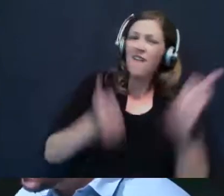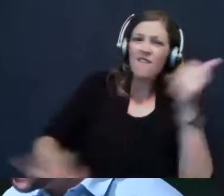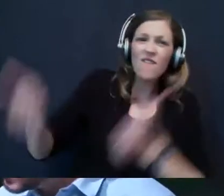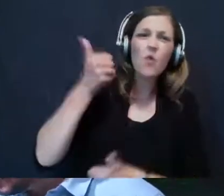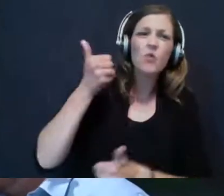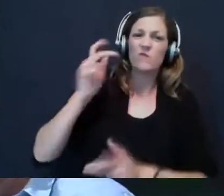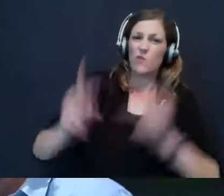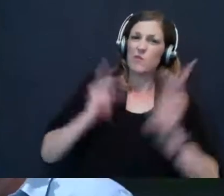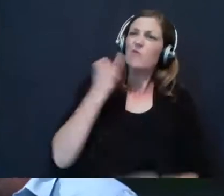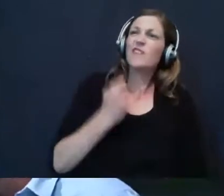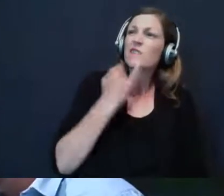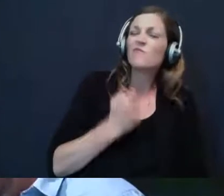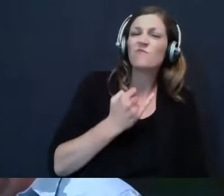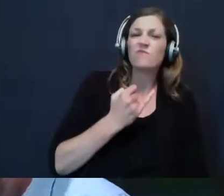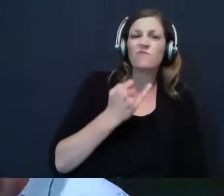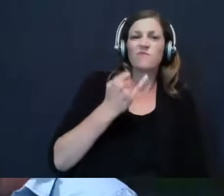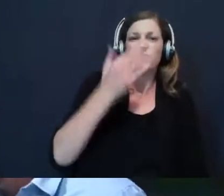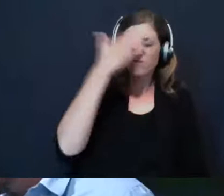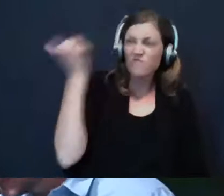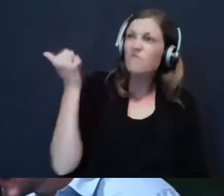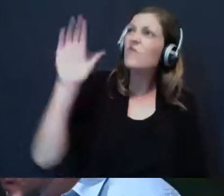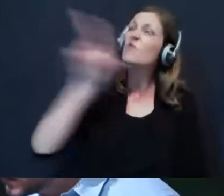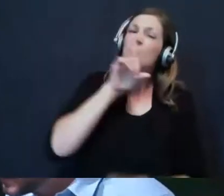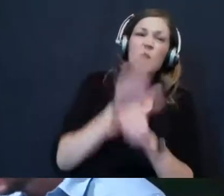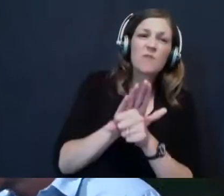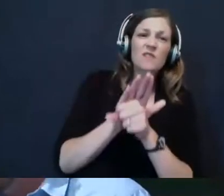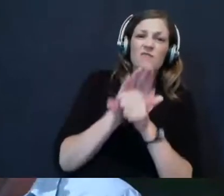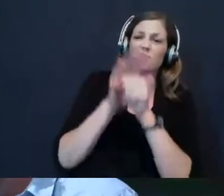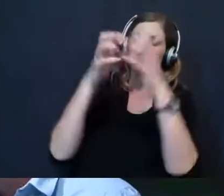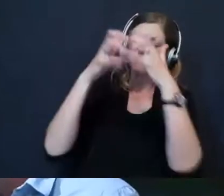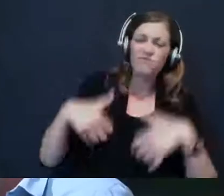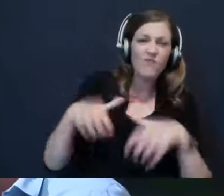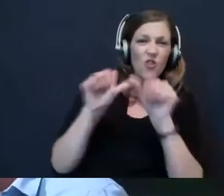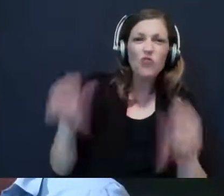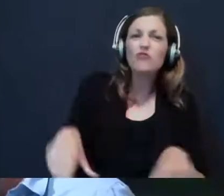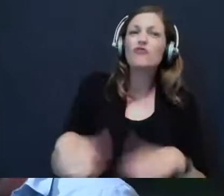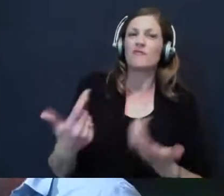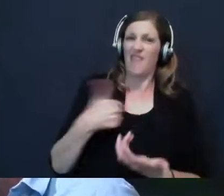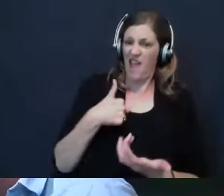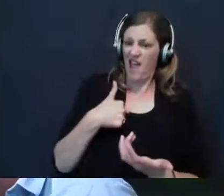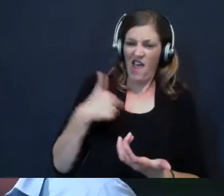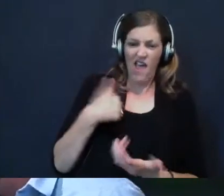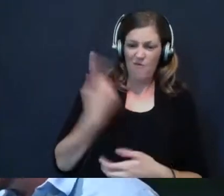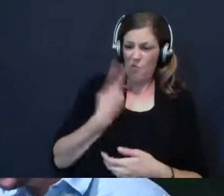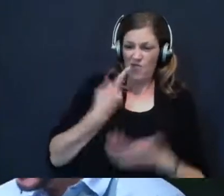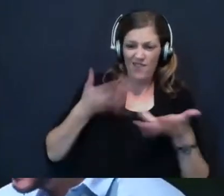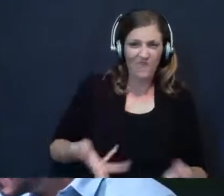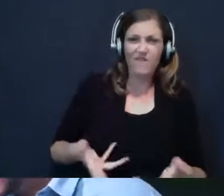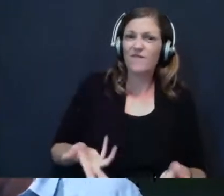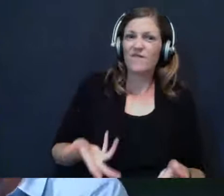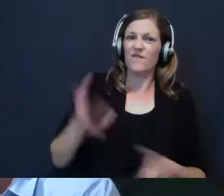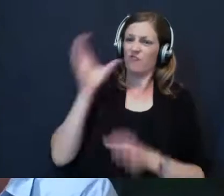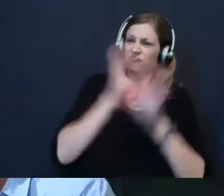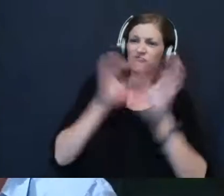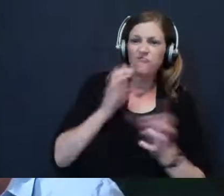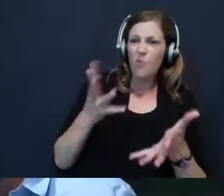the people of Israel have forsaken your covenant, thrown down your altars and killed your prophets with the sword. And I, even I only am left and they seek my